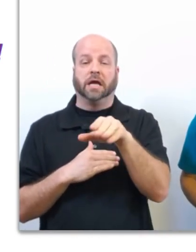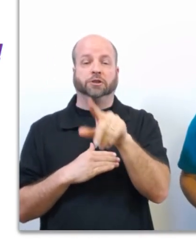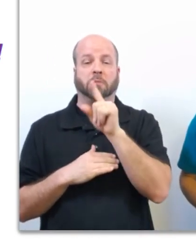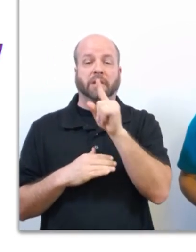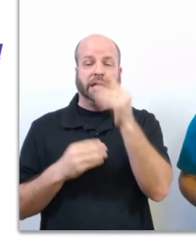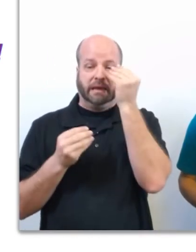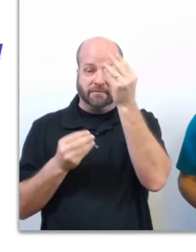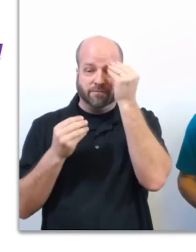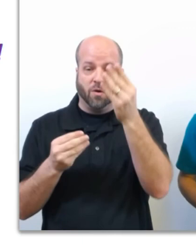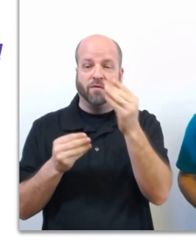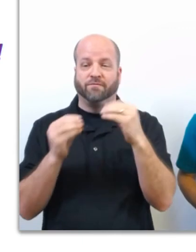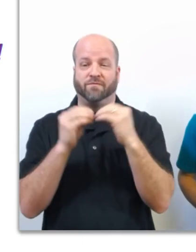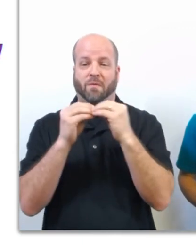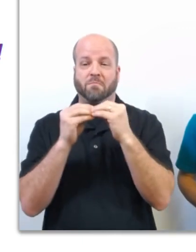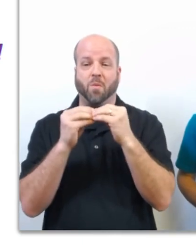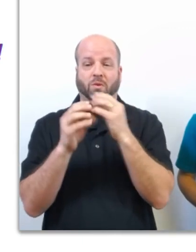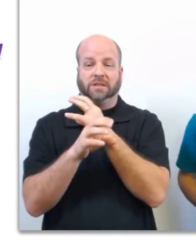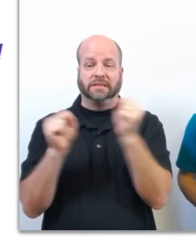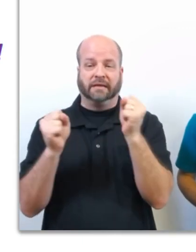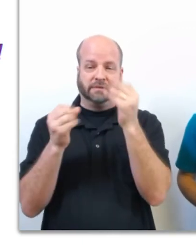more safety tips. Thanks for joining us.